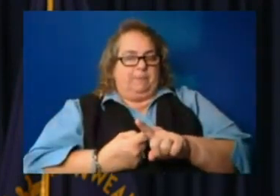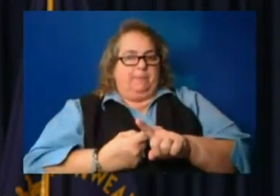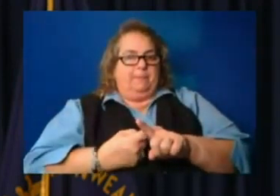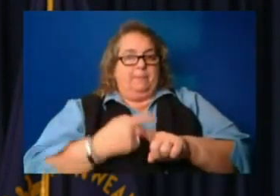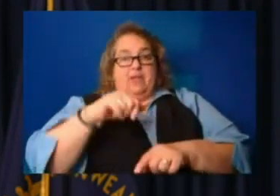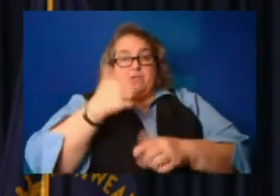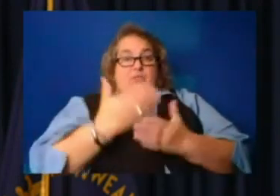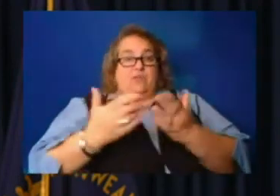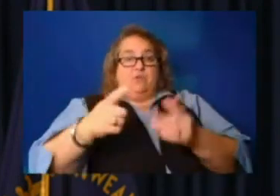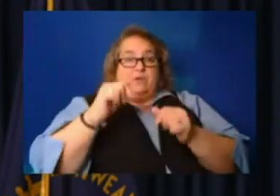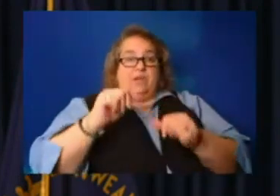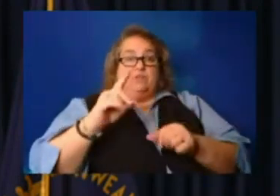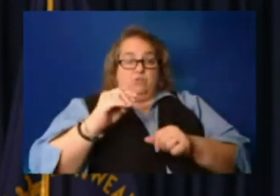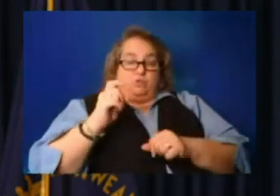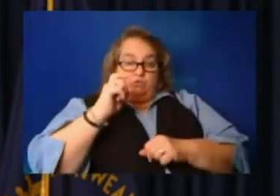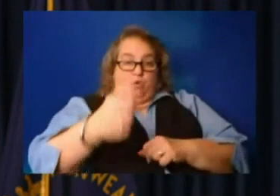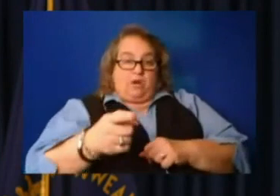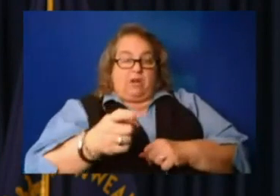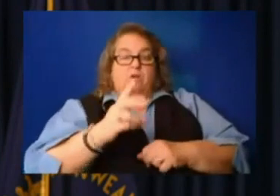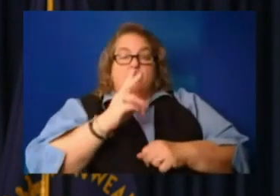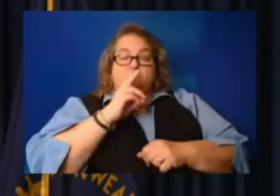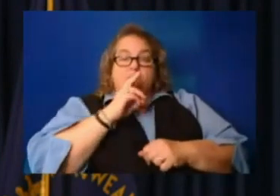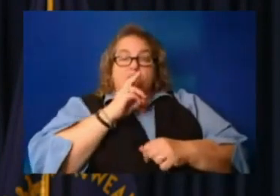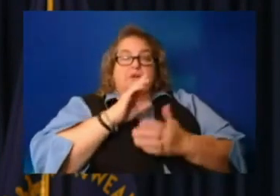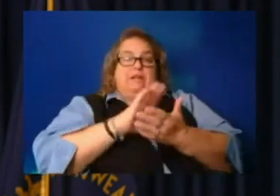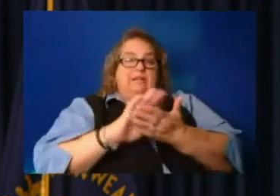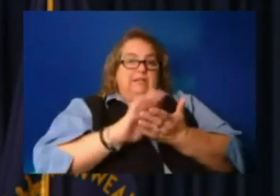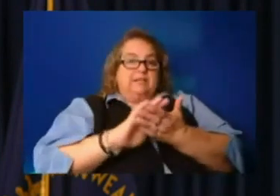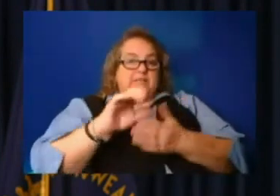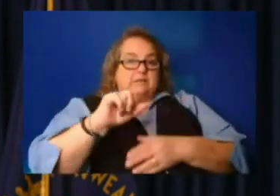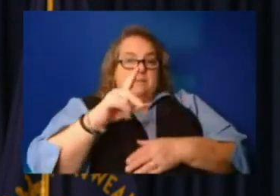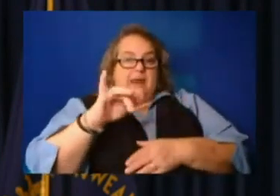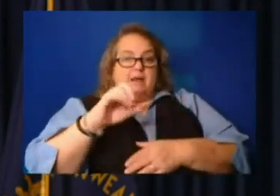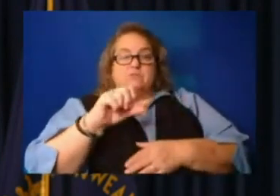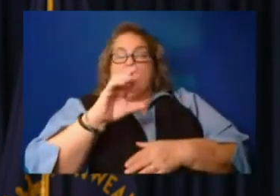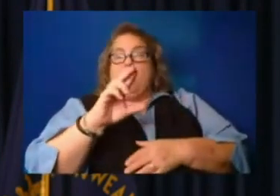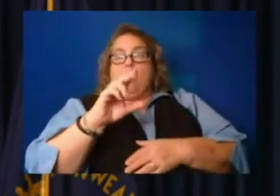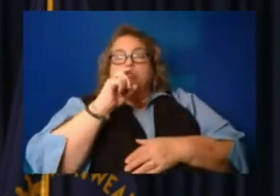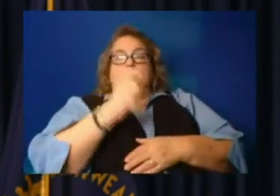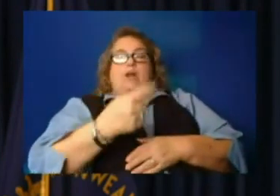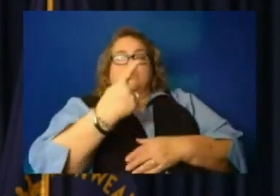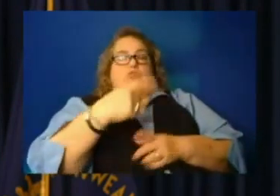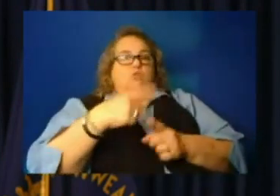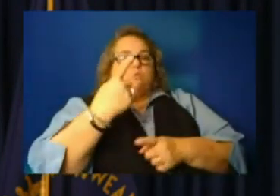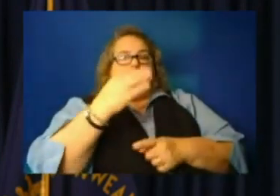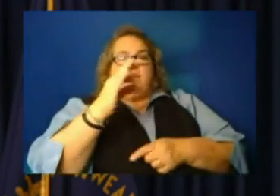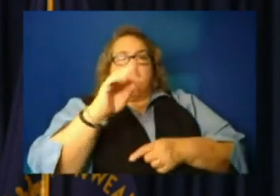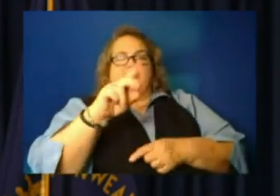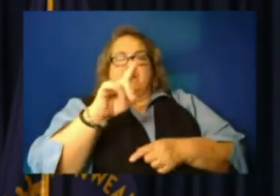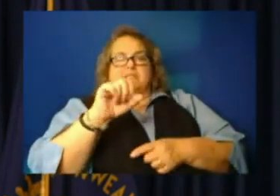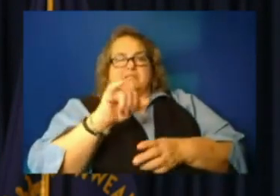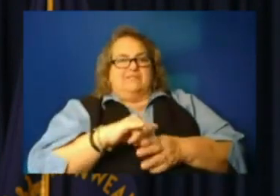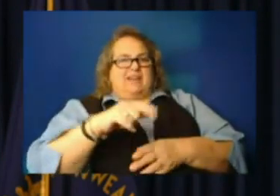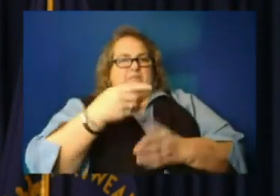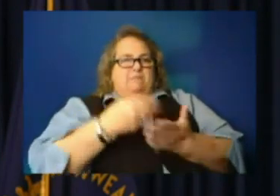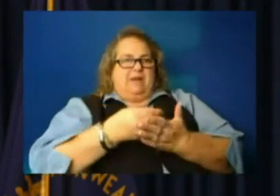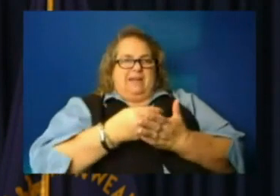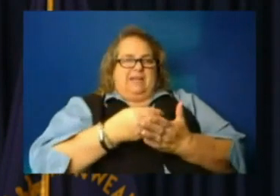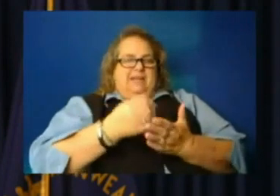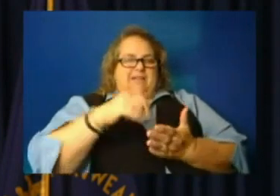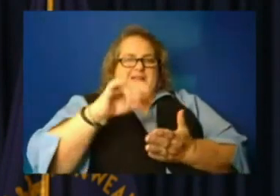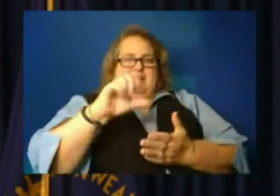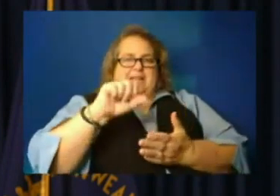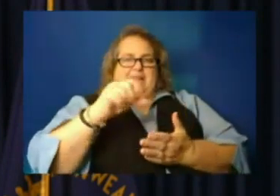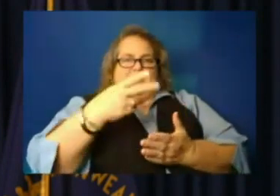donate and water cleaning supplies or donate to one of the various funds that are out there. Obviously, I'm pretty focused on our